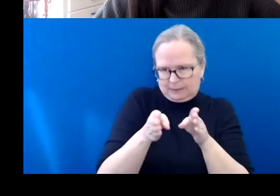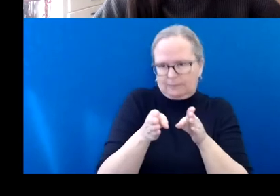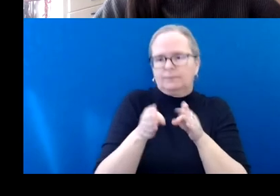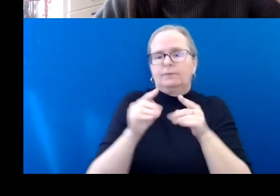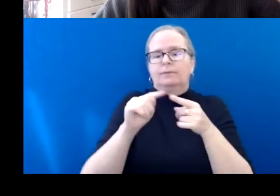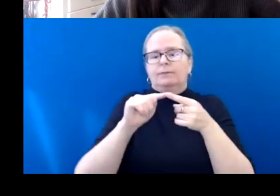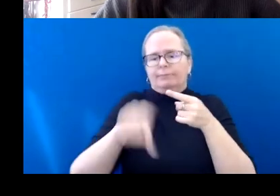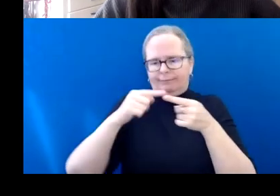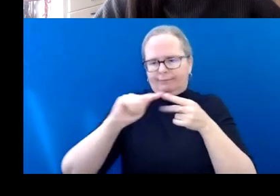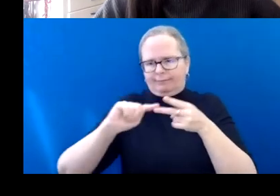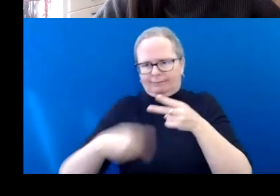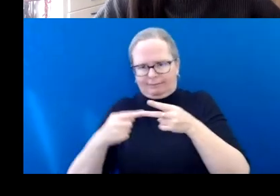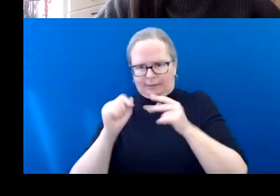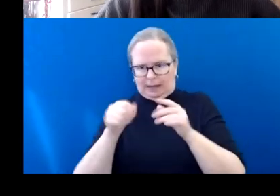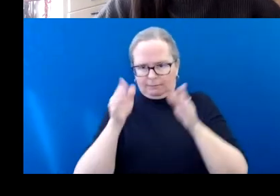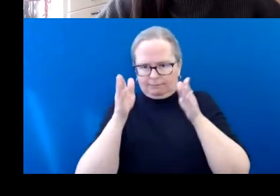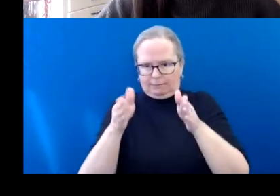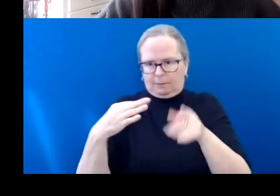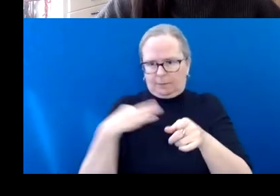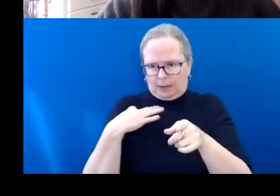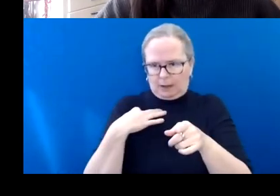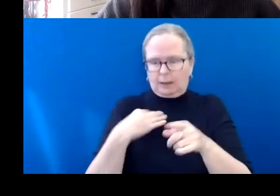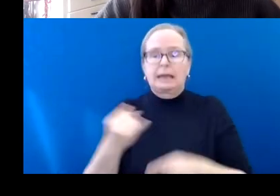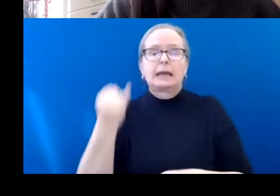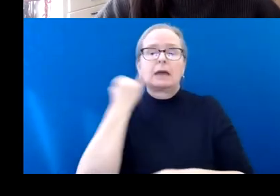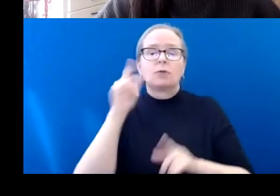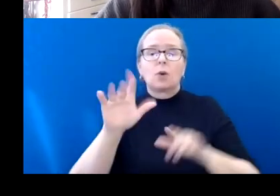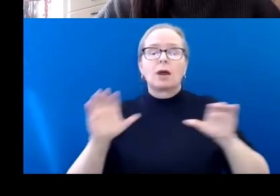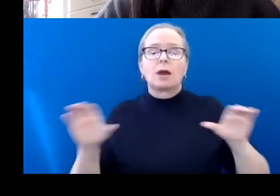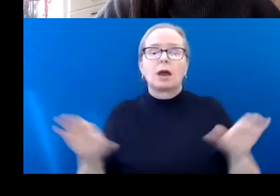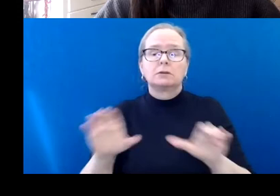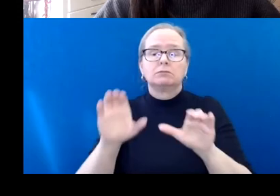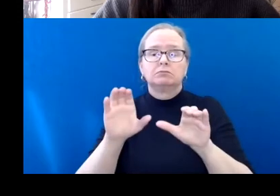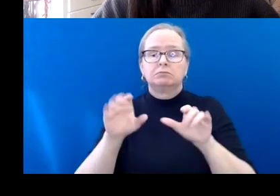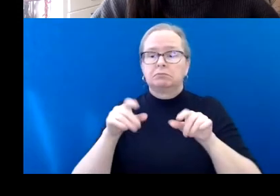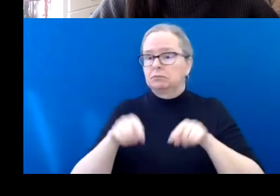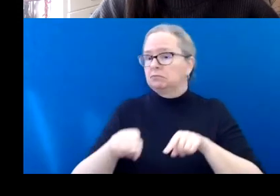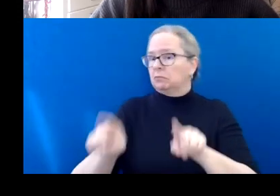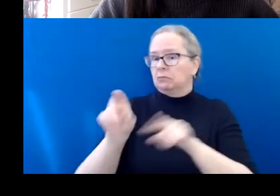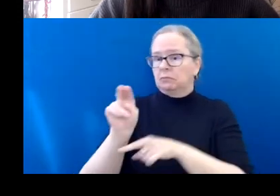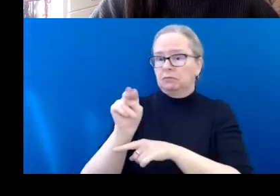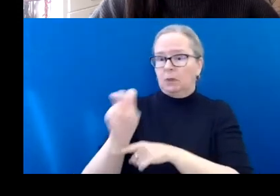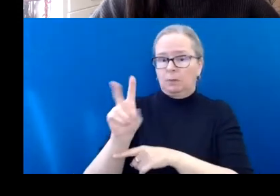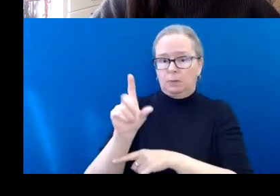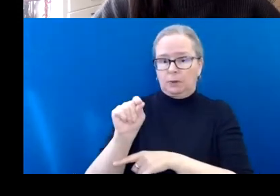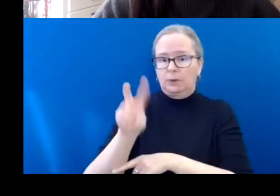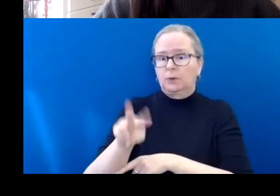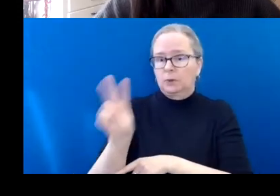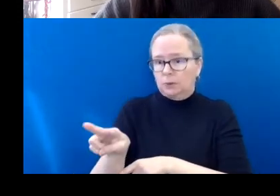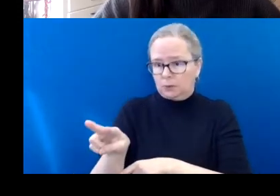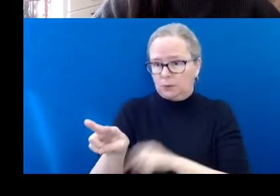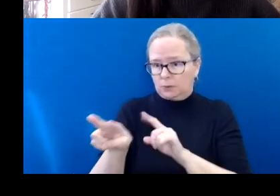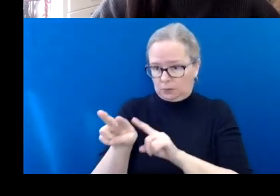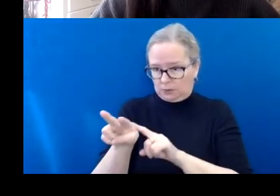If your activity occurs in November of 2022, you can apply during any of the four